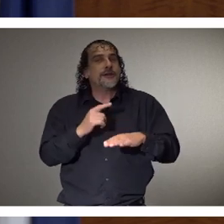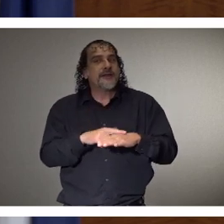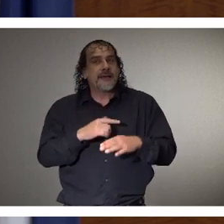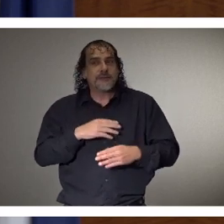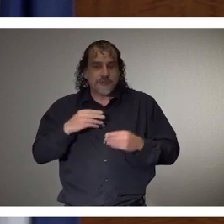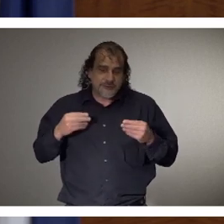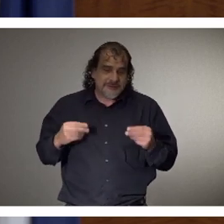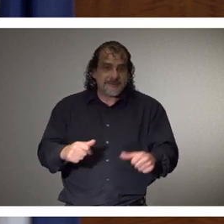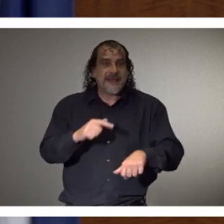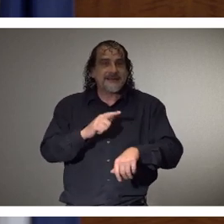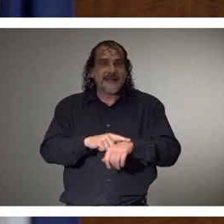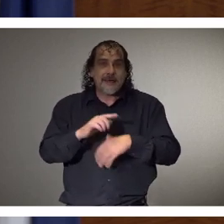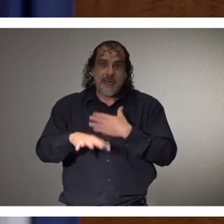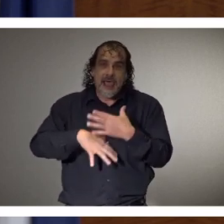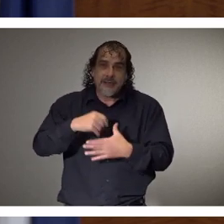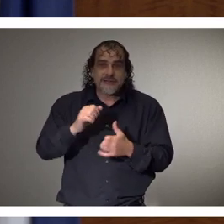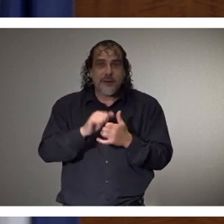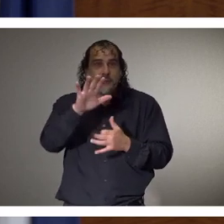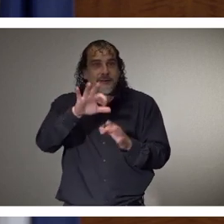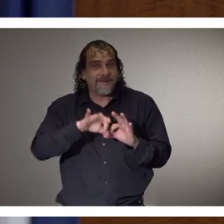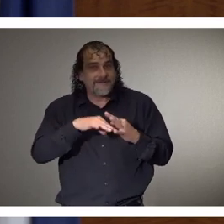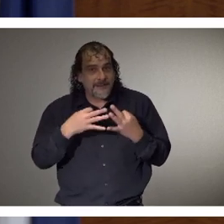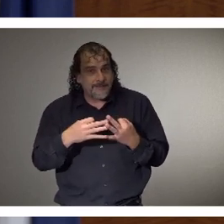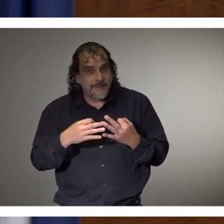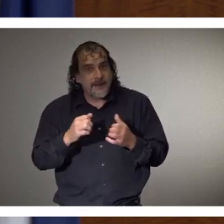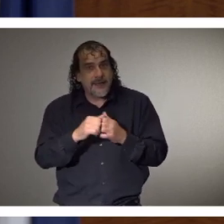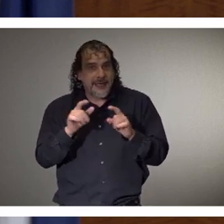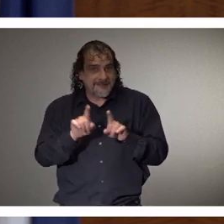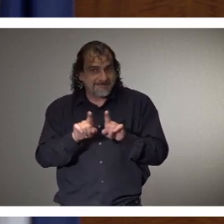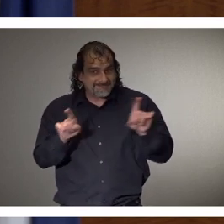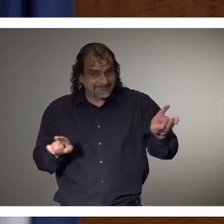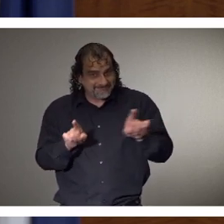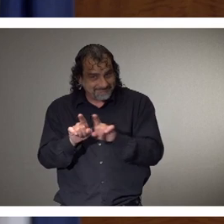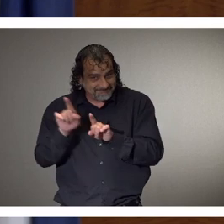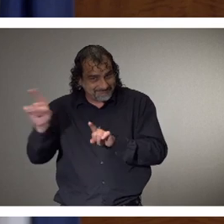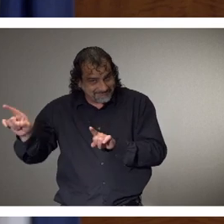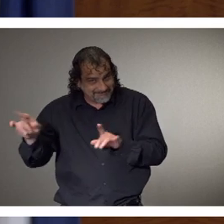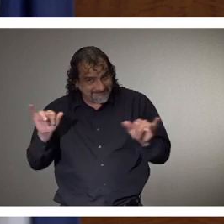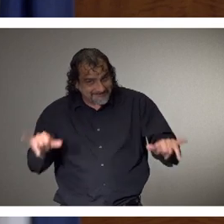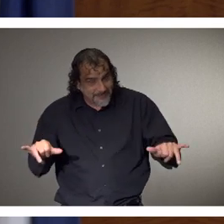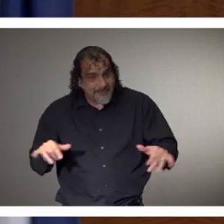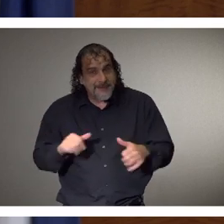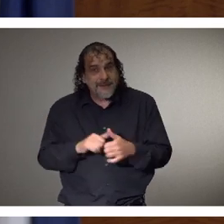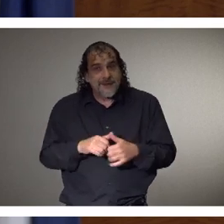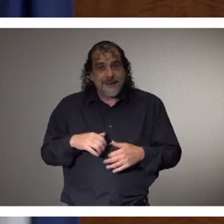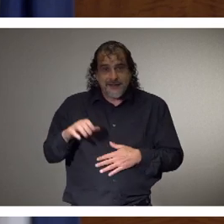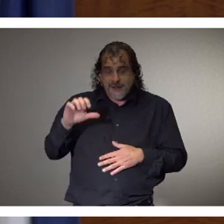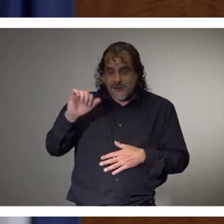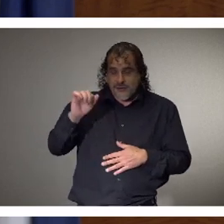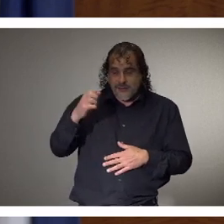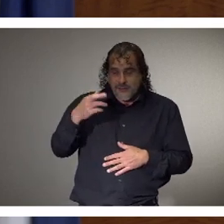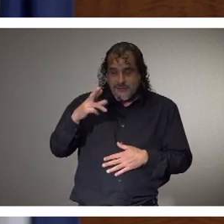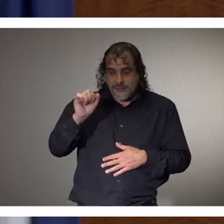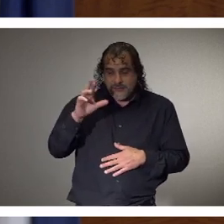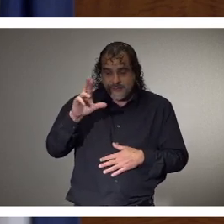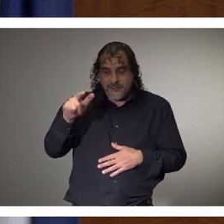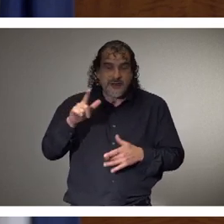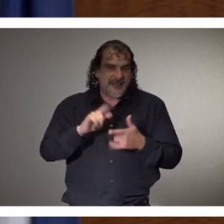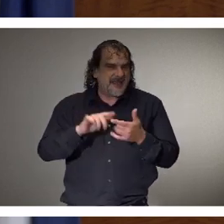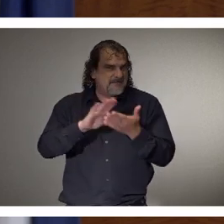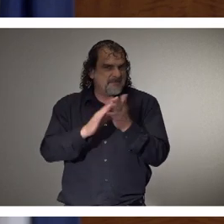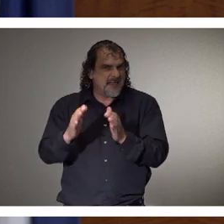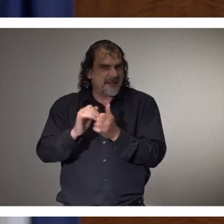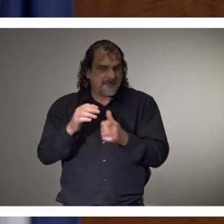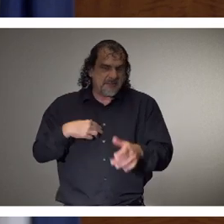outside with your immediate family. Be sure you're socially distancing. Oliver Crosby plans to be an NFL superstar